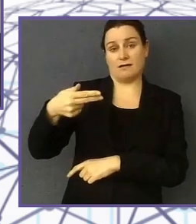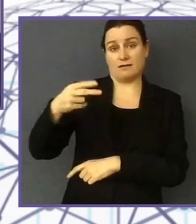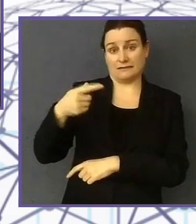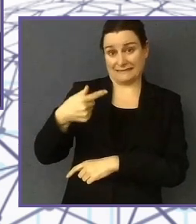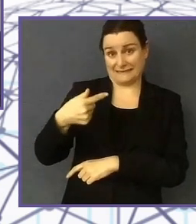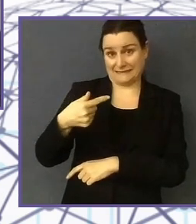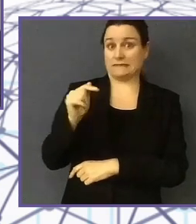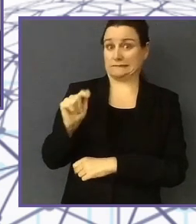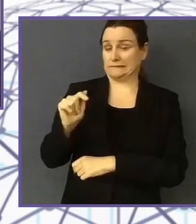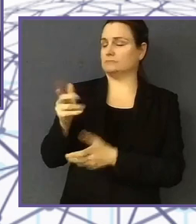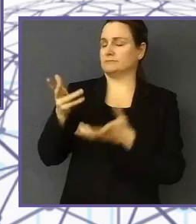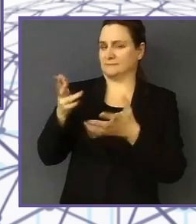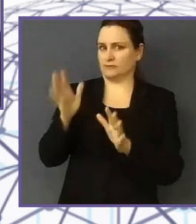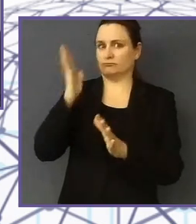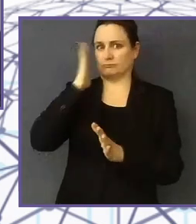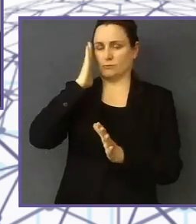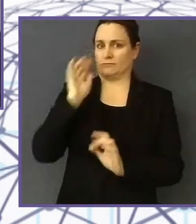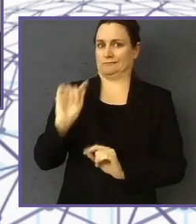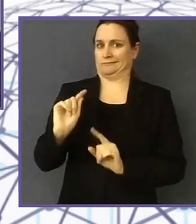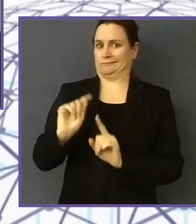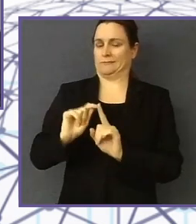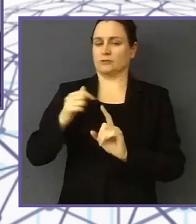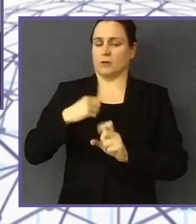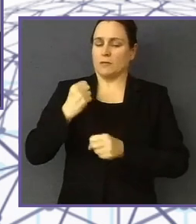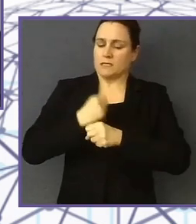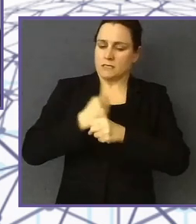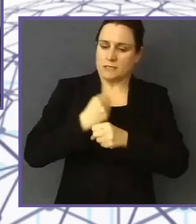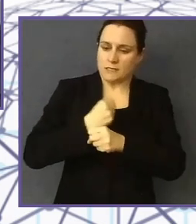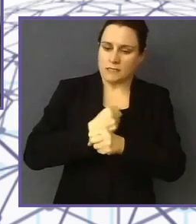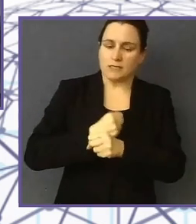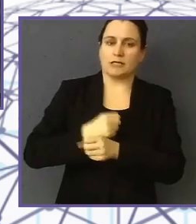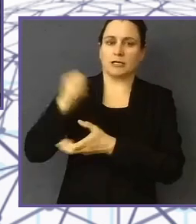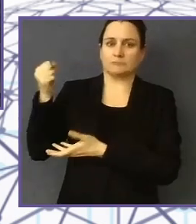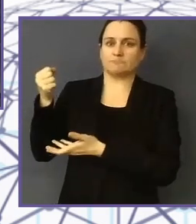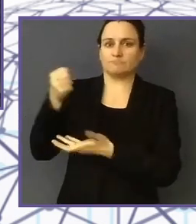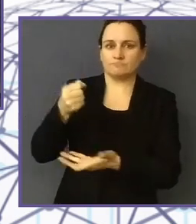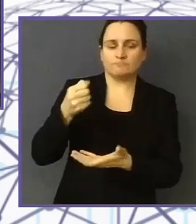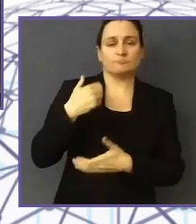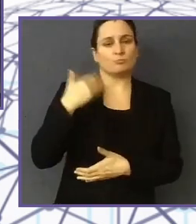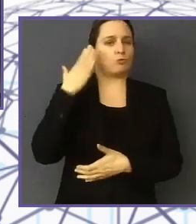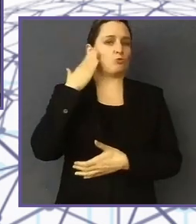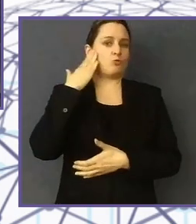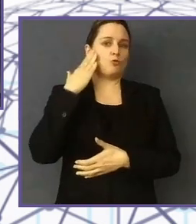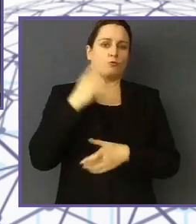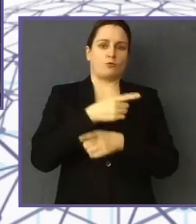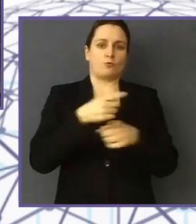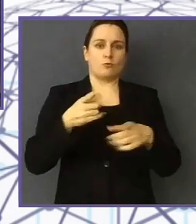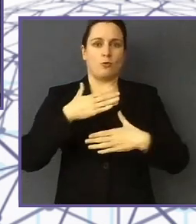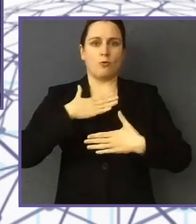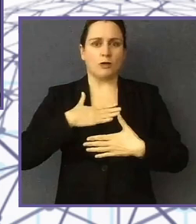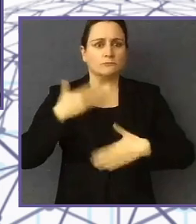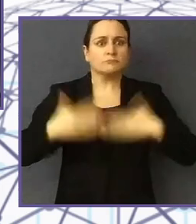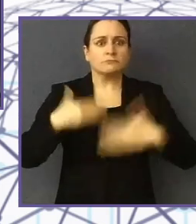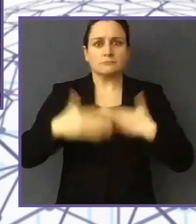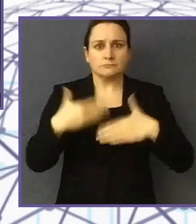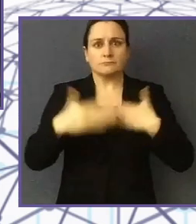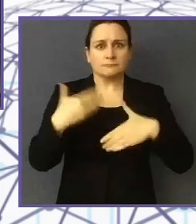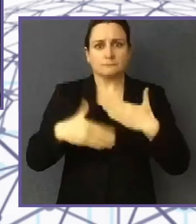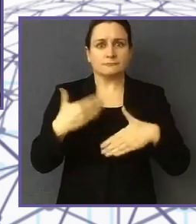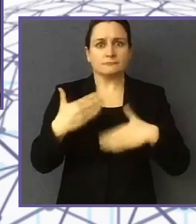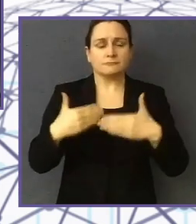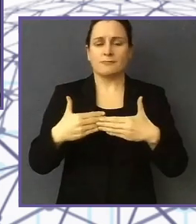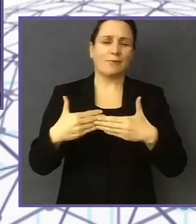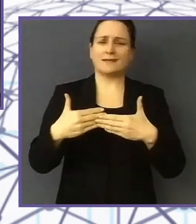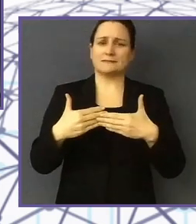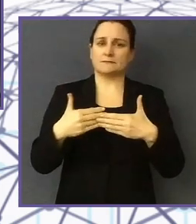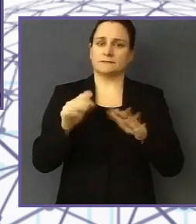I know sometimes that can feel frustrating if you're an innovator because you want to get going now. But we have to set it up rigorously. We have to be able to test it